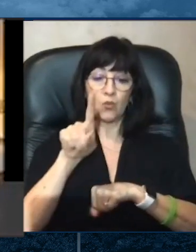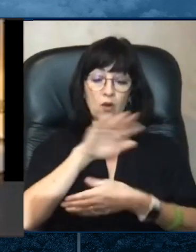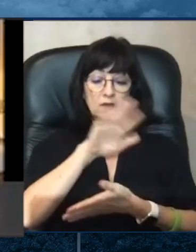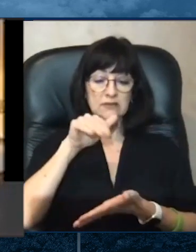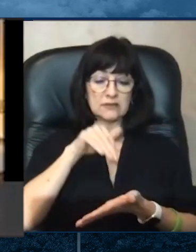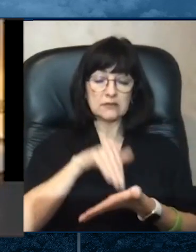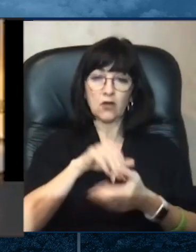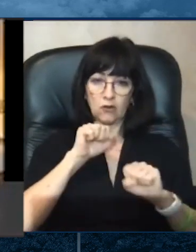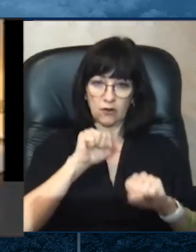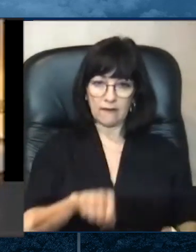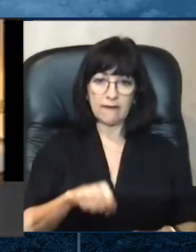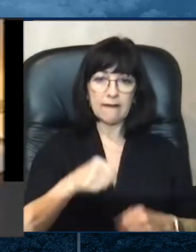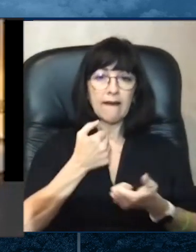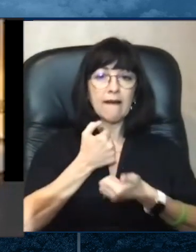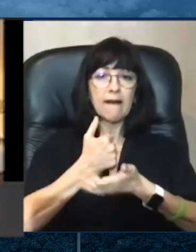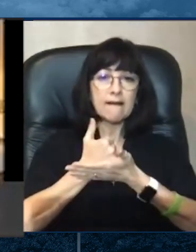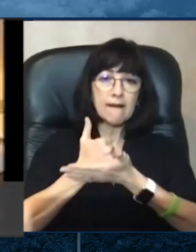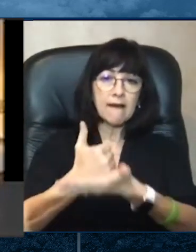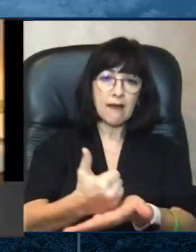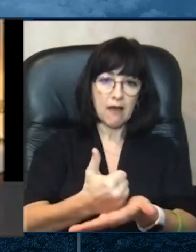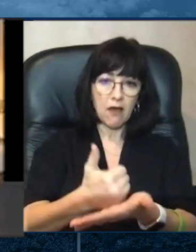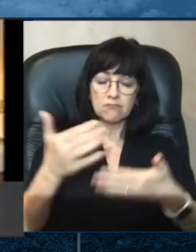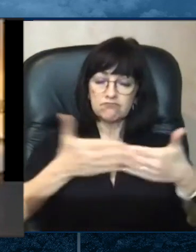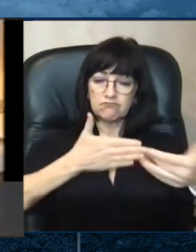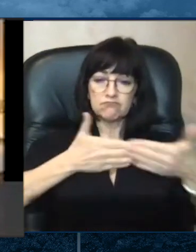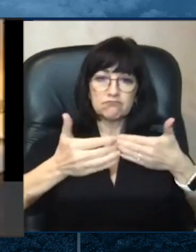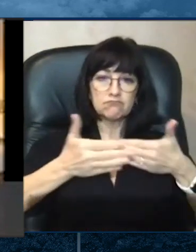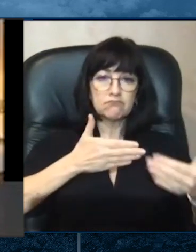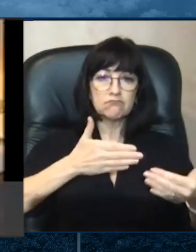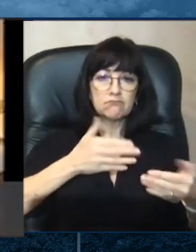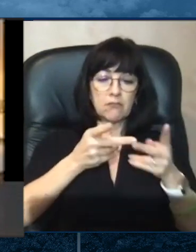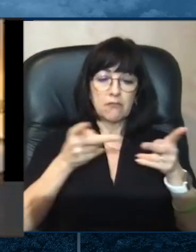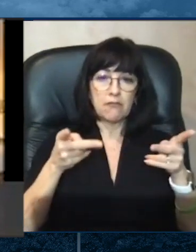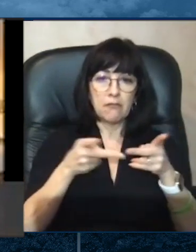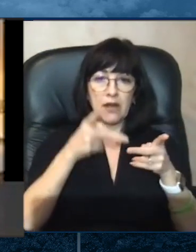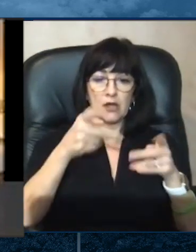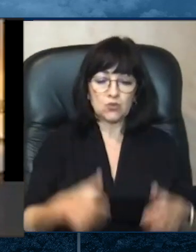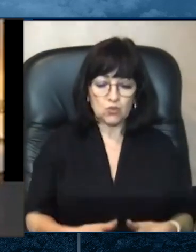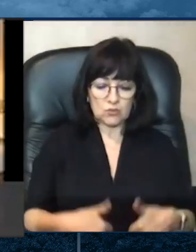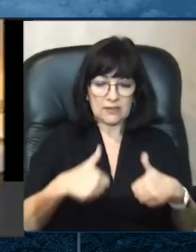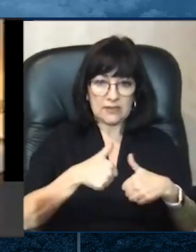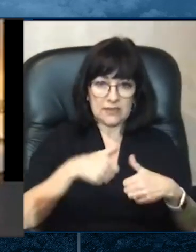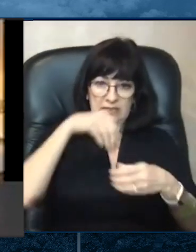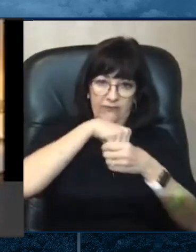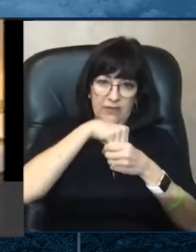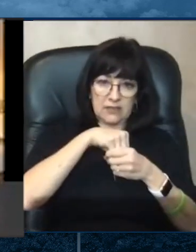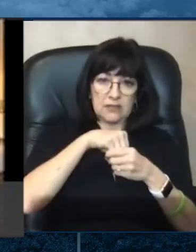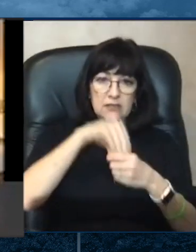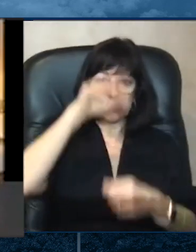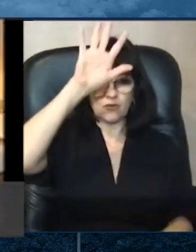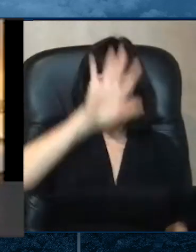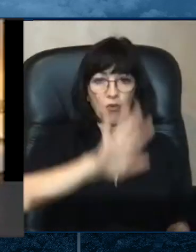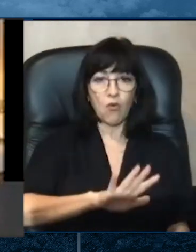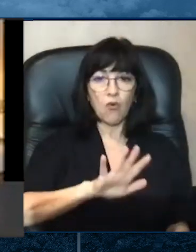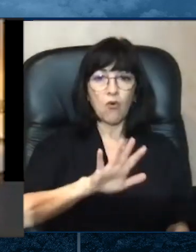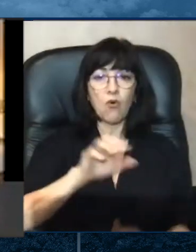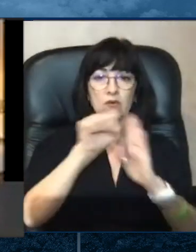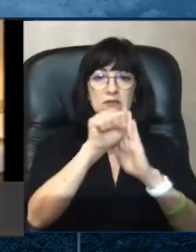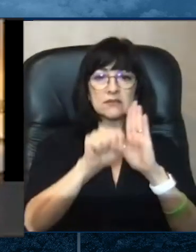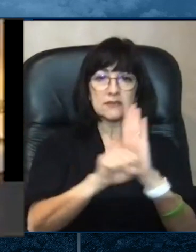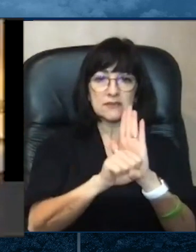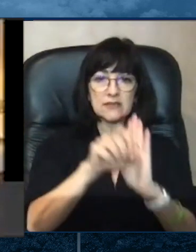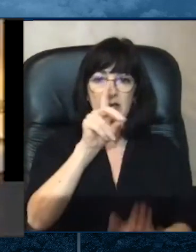en cualquiera de los tres condados. So, unfortunately, 2-1-1 works throughout the state.